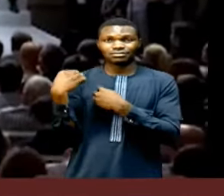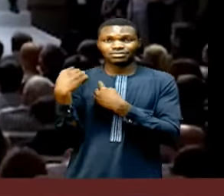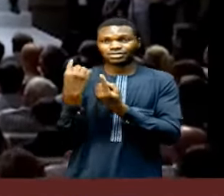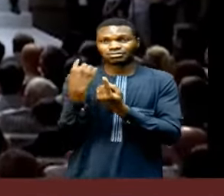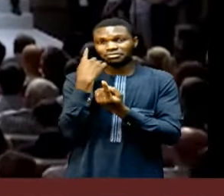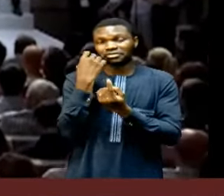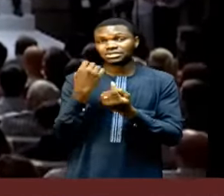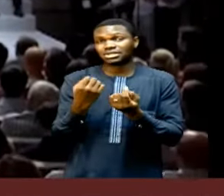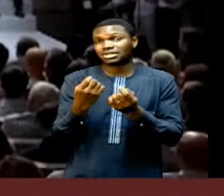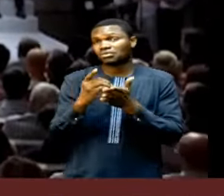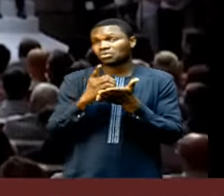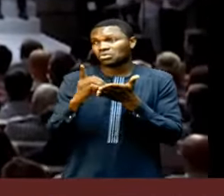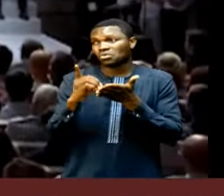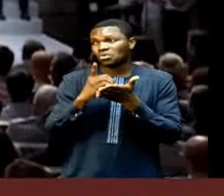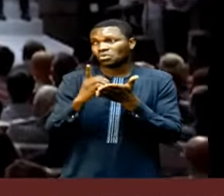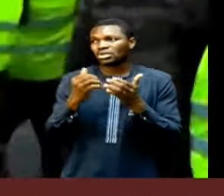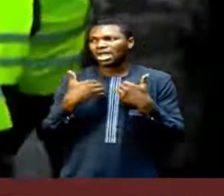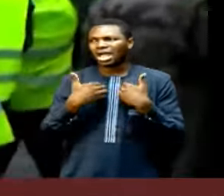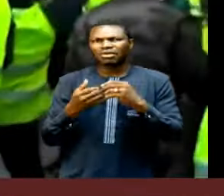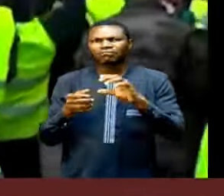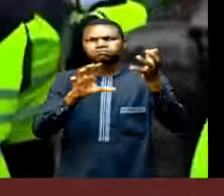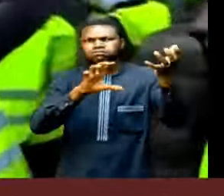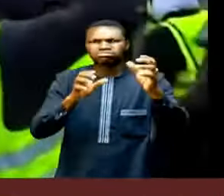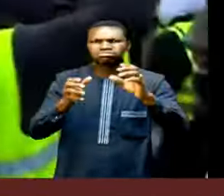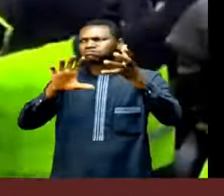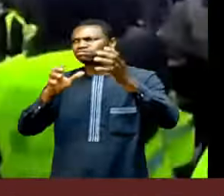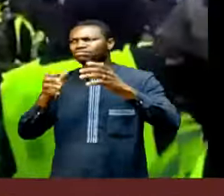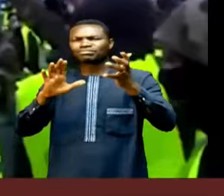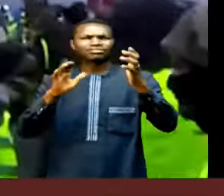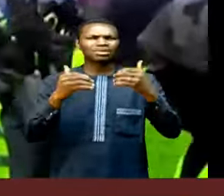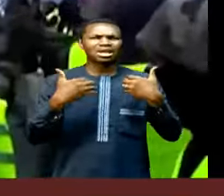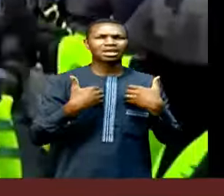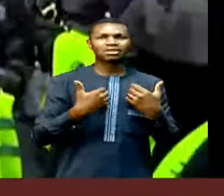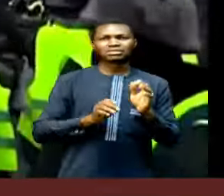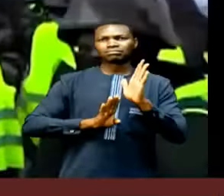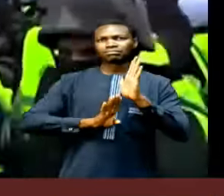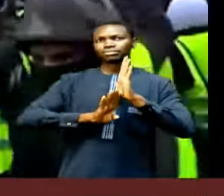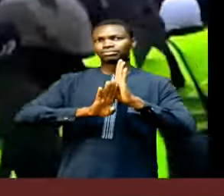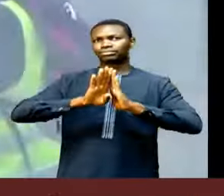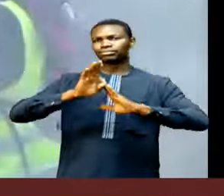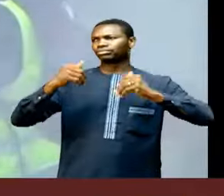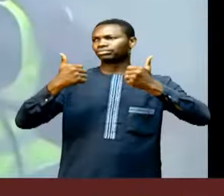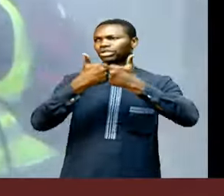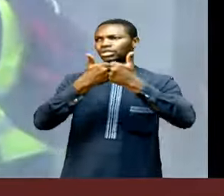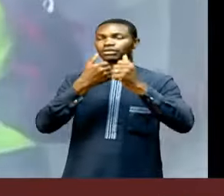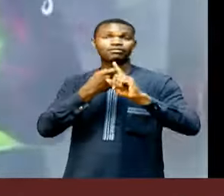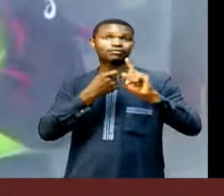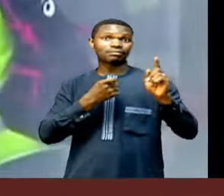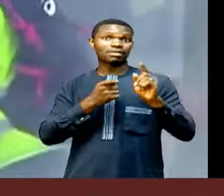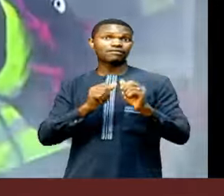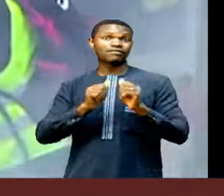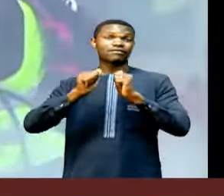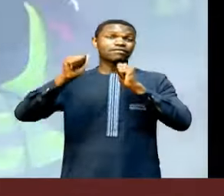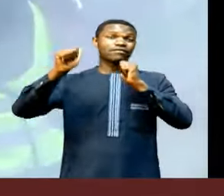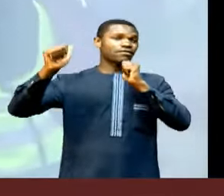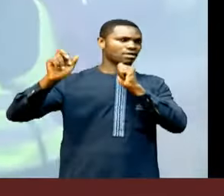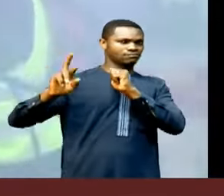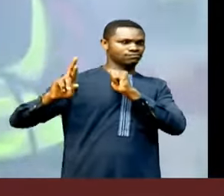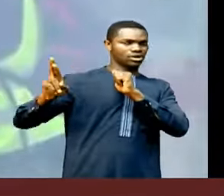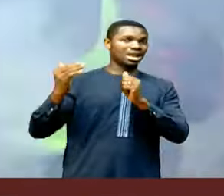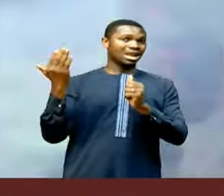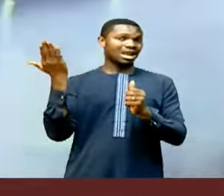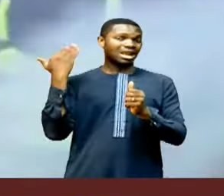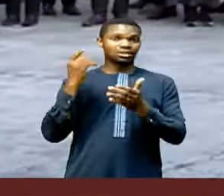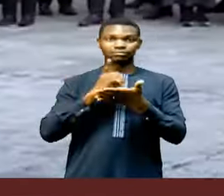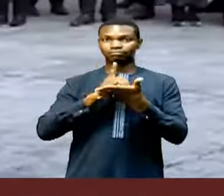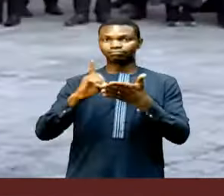weeks after a series of crises and a growing challenge from the far right. Last week, he announced a new